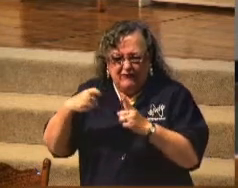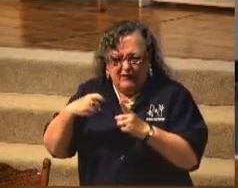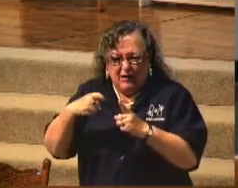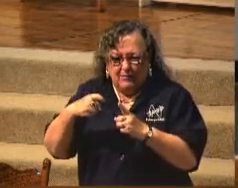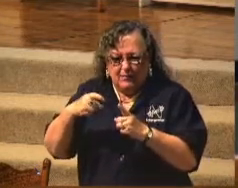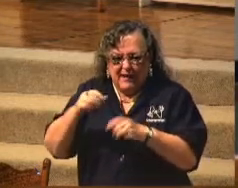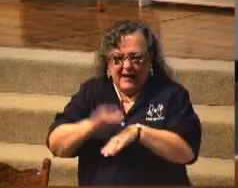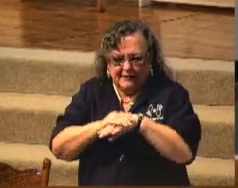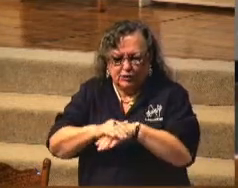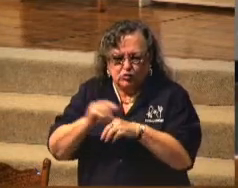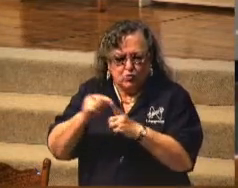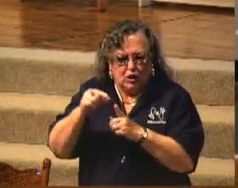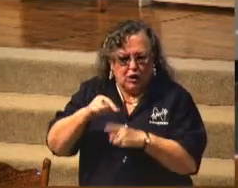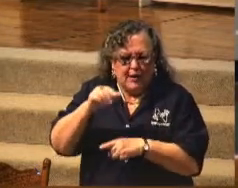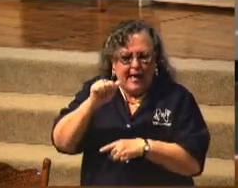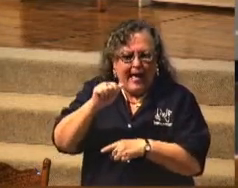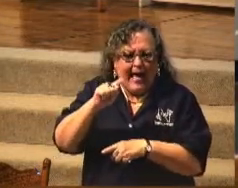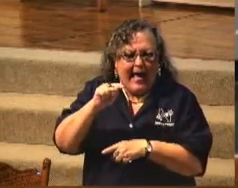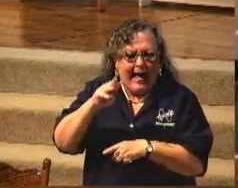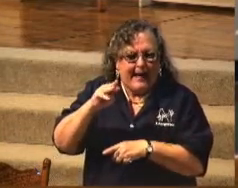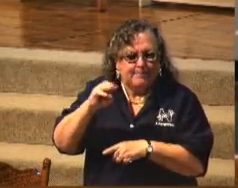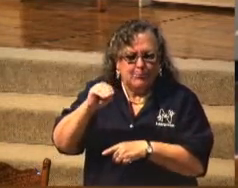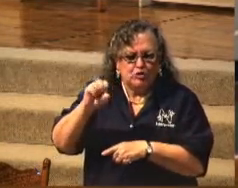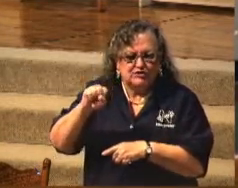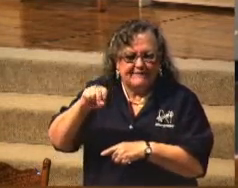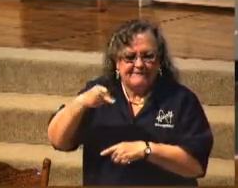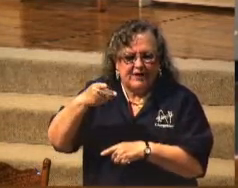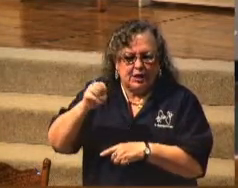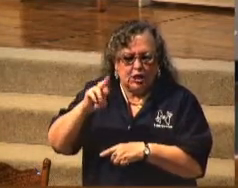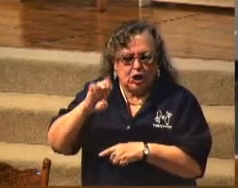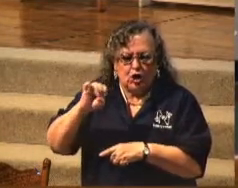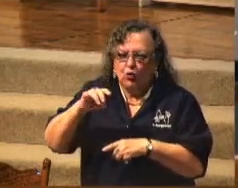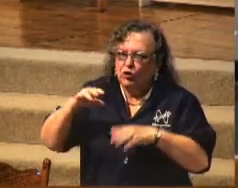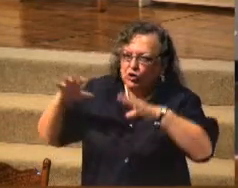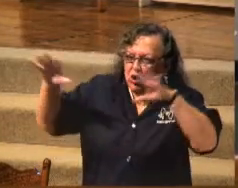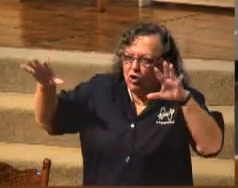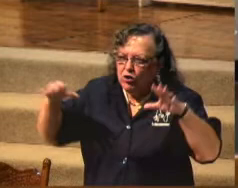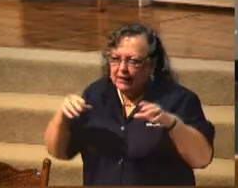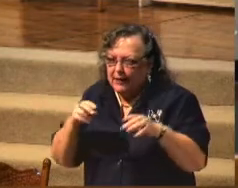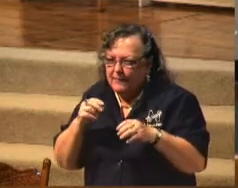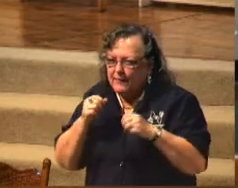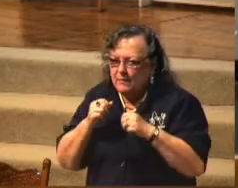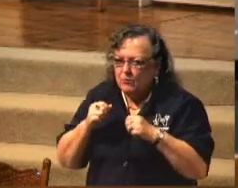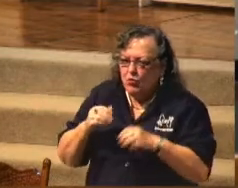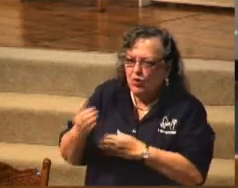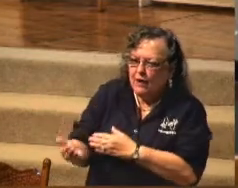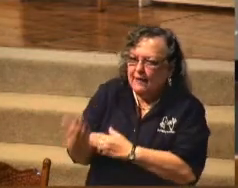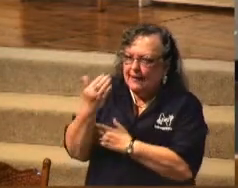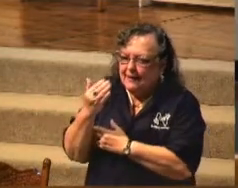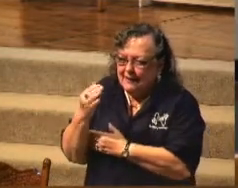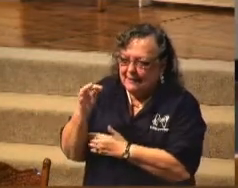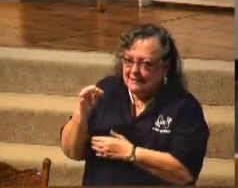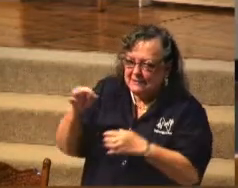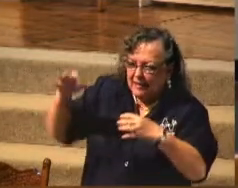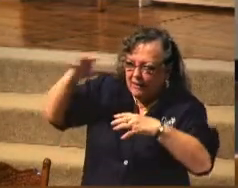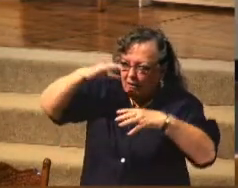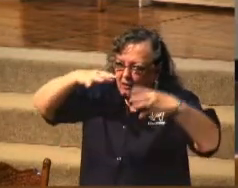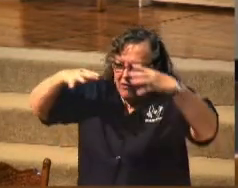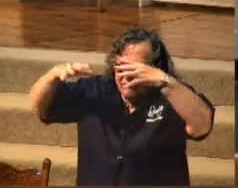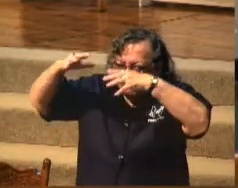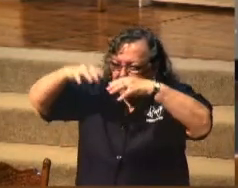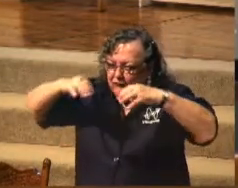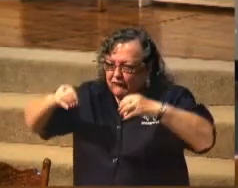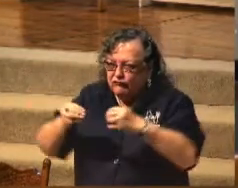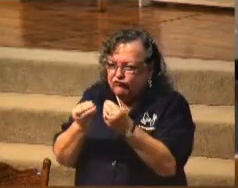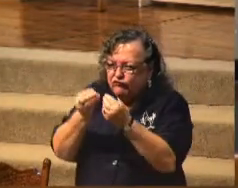misty and it's foggy. And you can't see, you know. And then in just an hour, all the